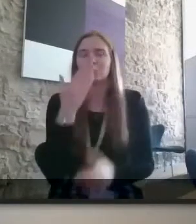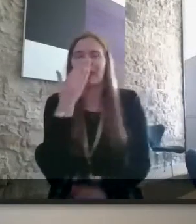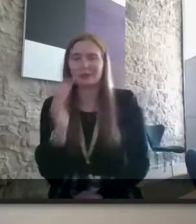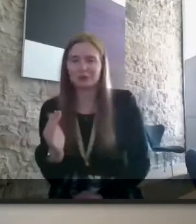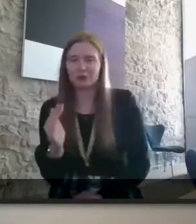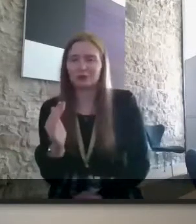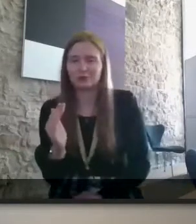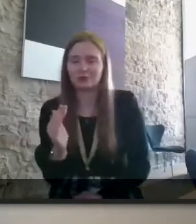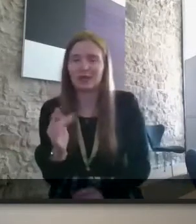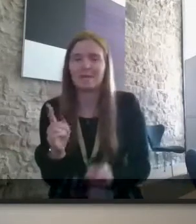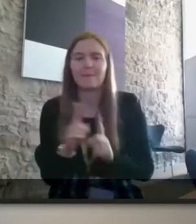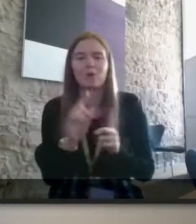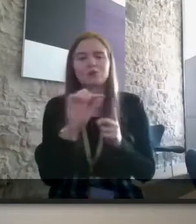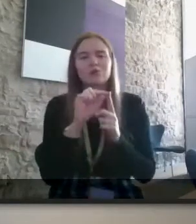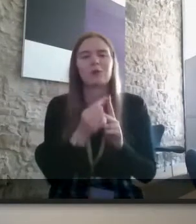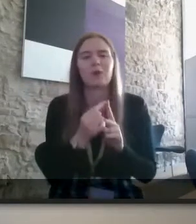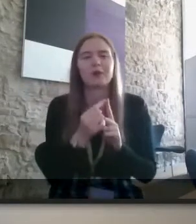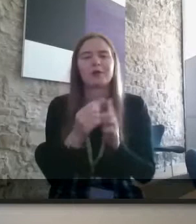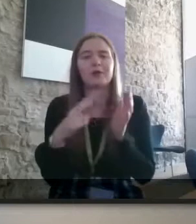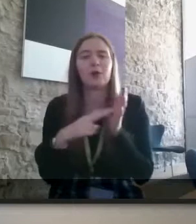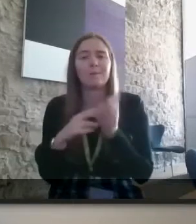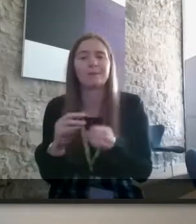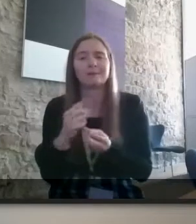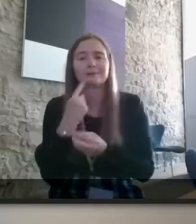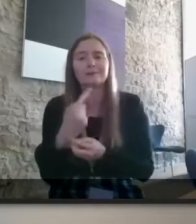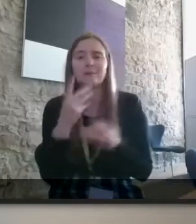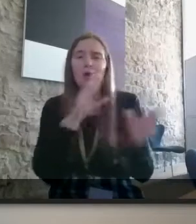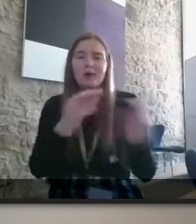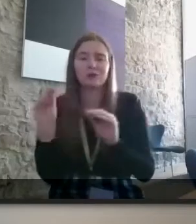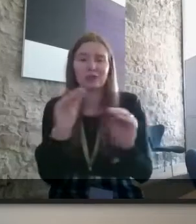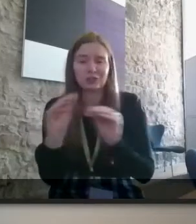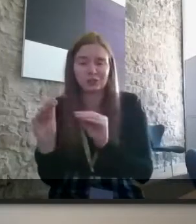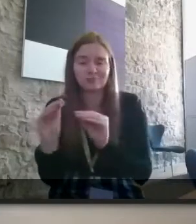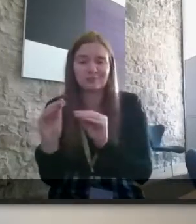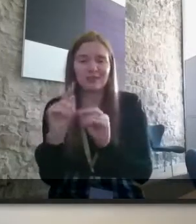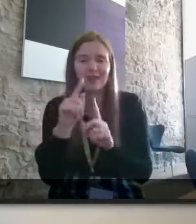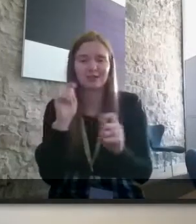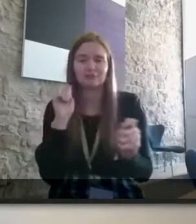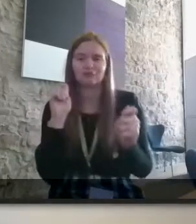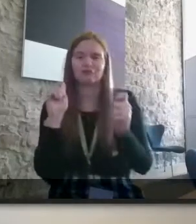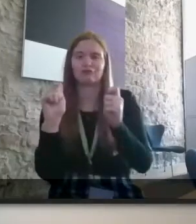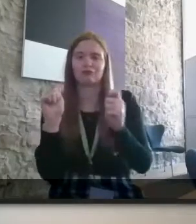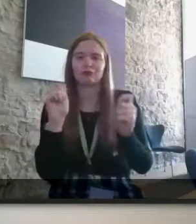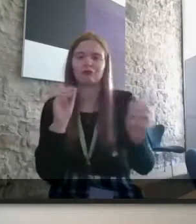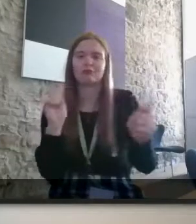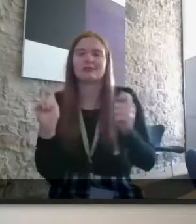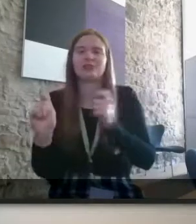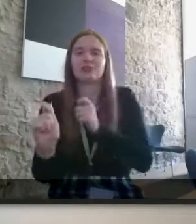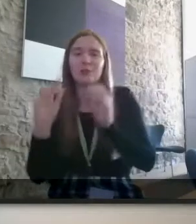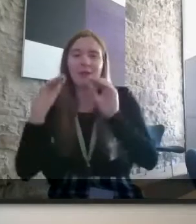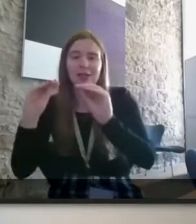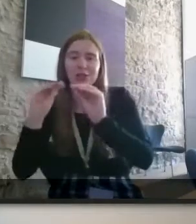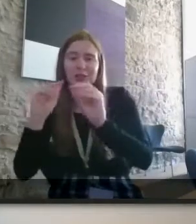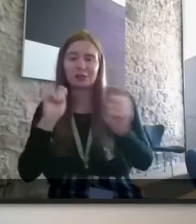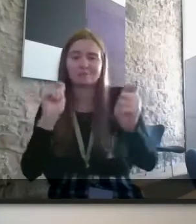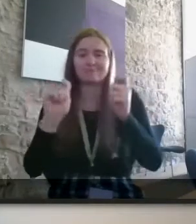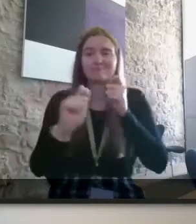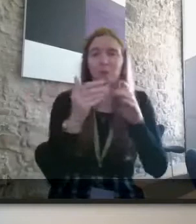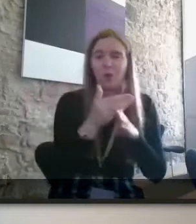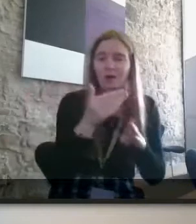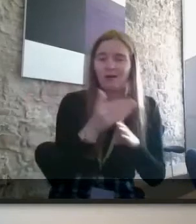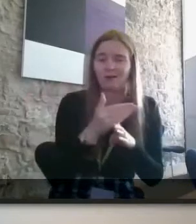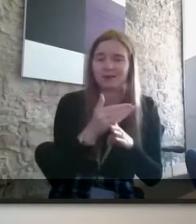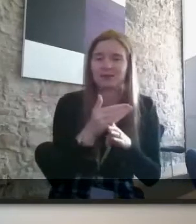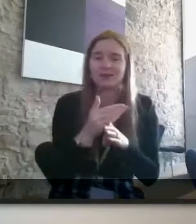also on that point naomi was making about education that transition between education to employment could